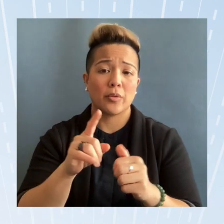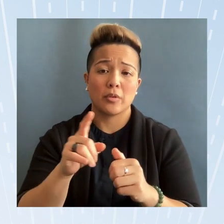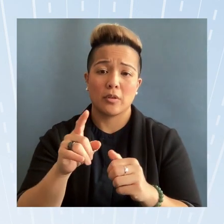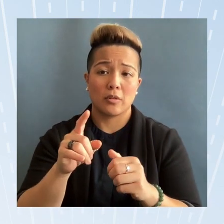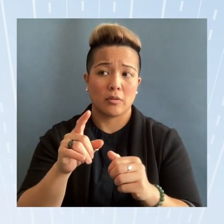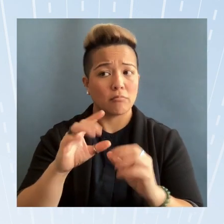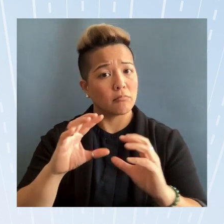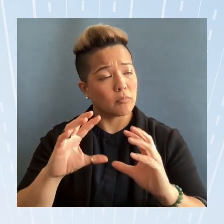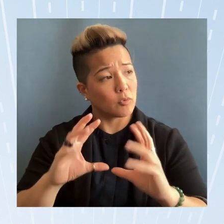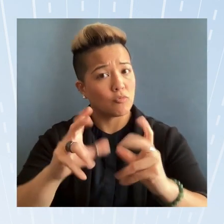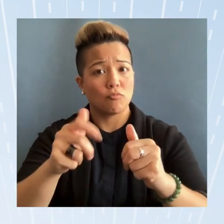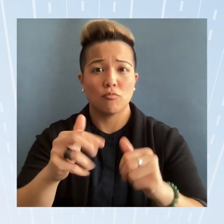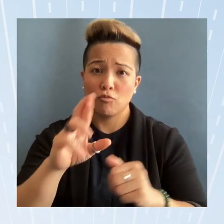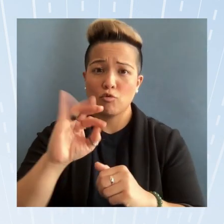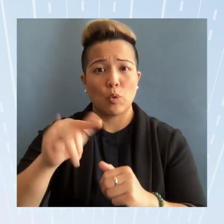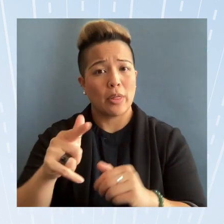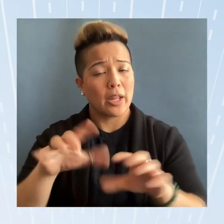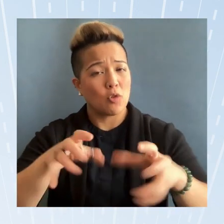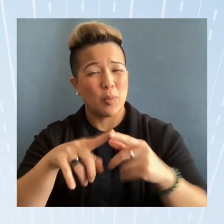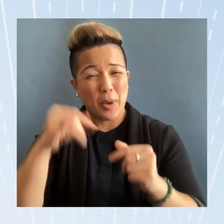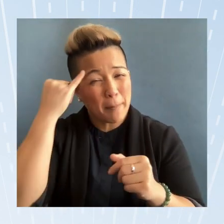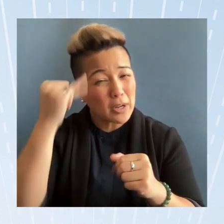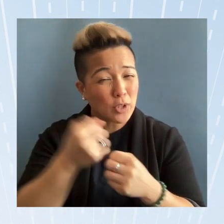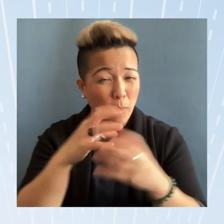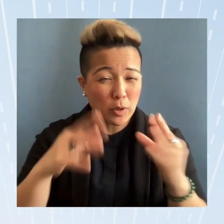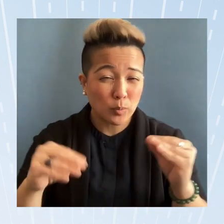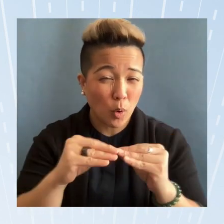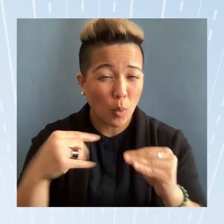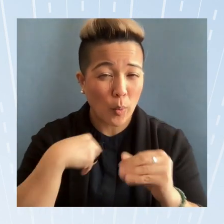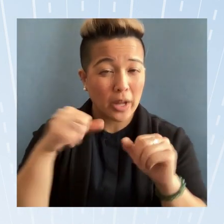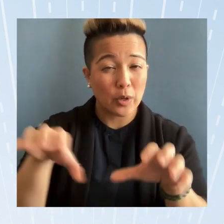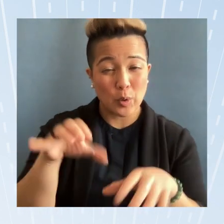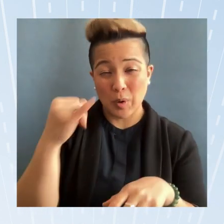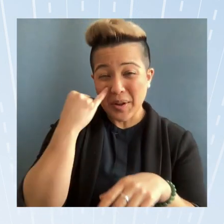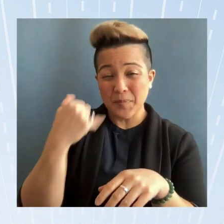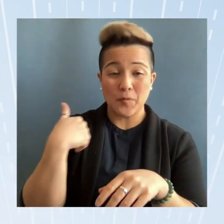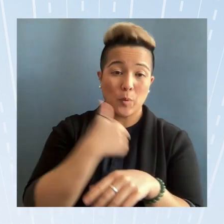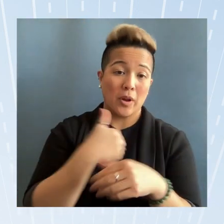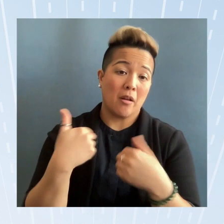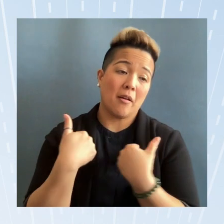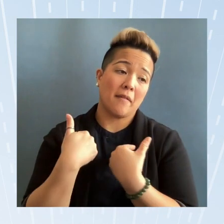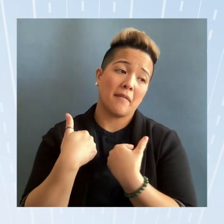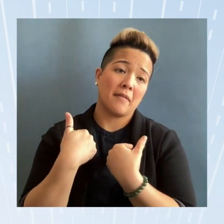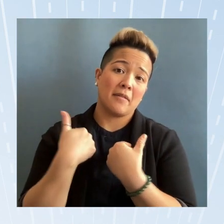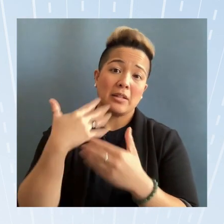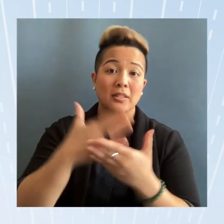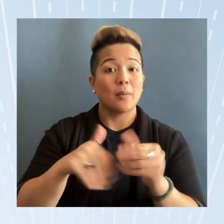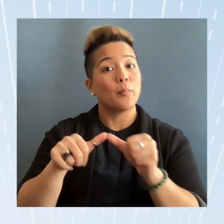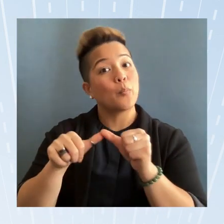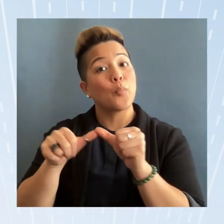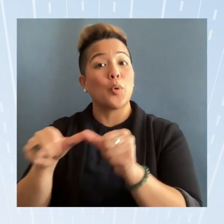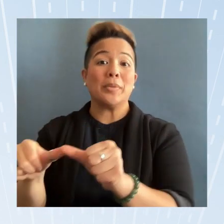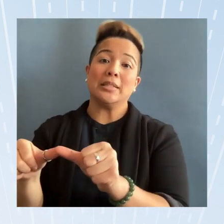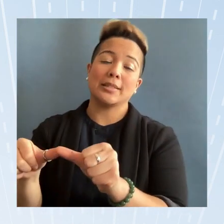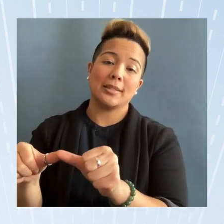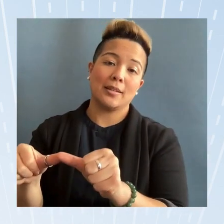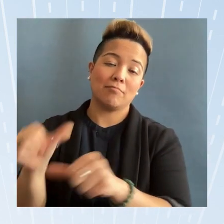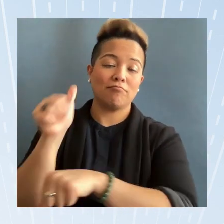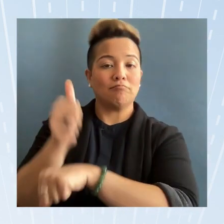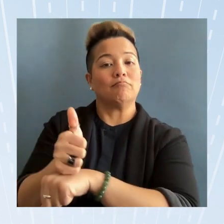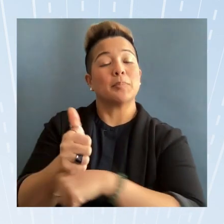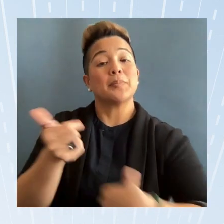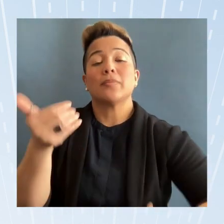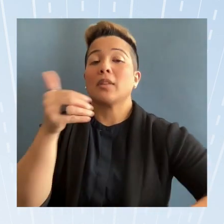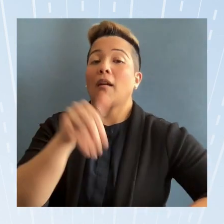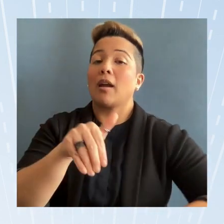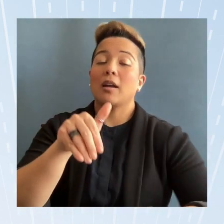but imagine how much more we could do if we have some permanency and and again the team